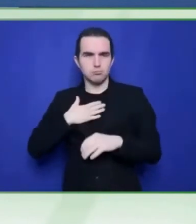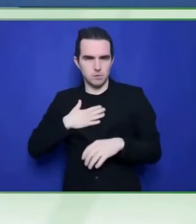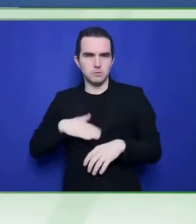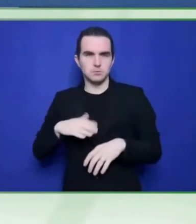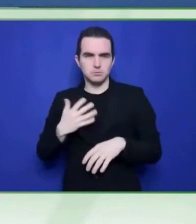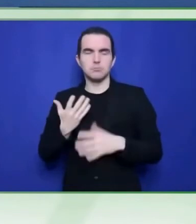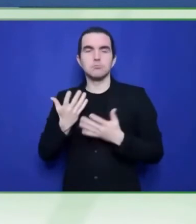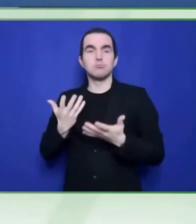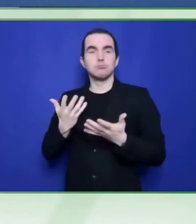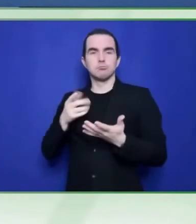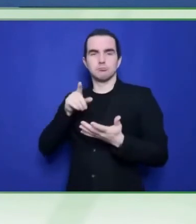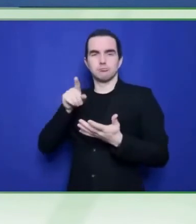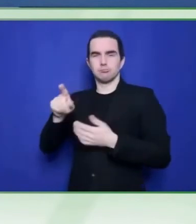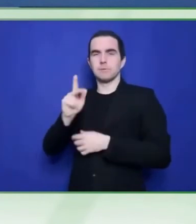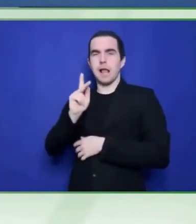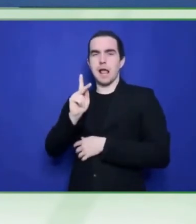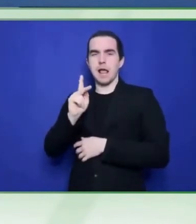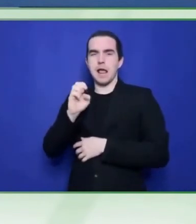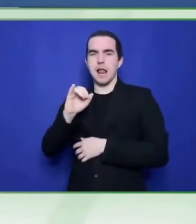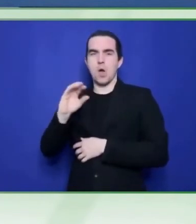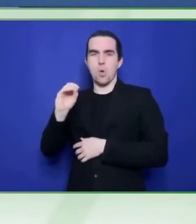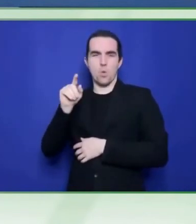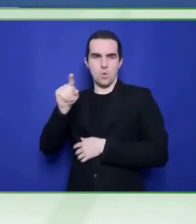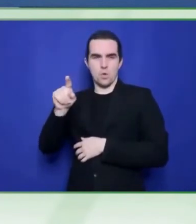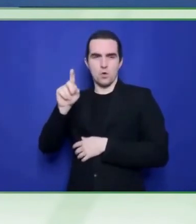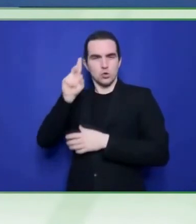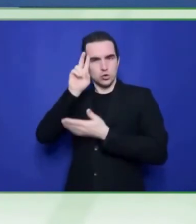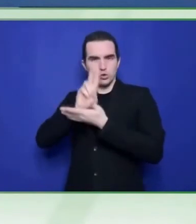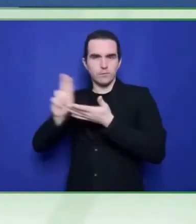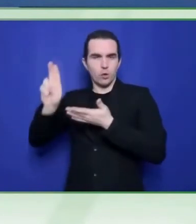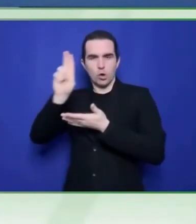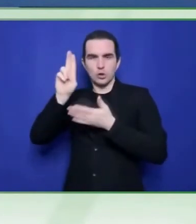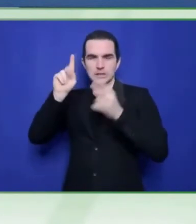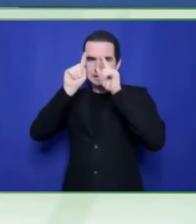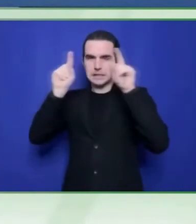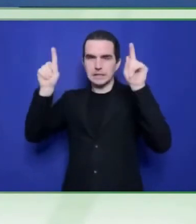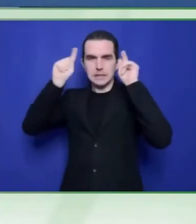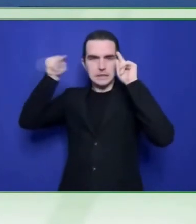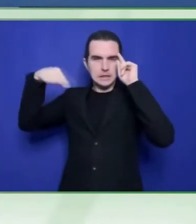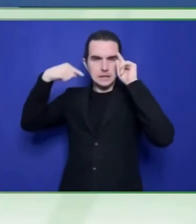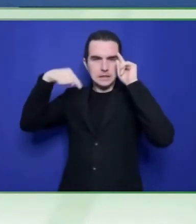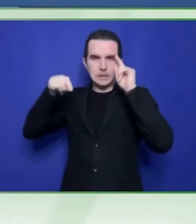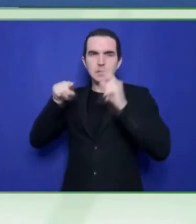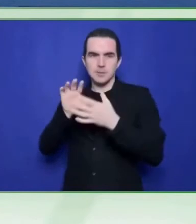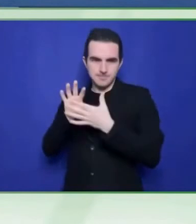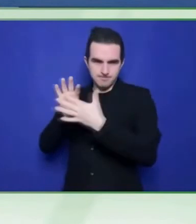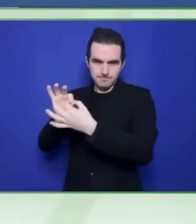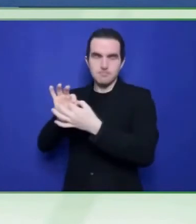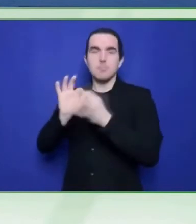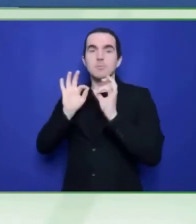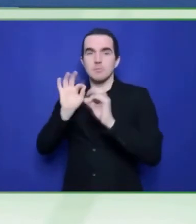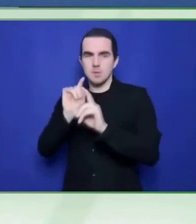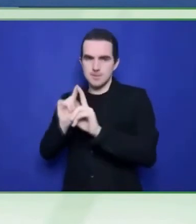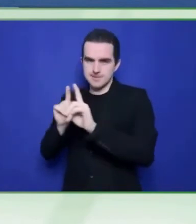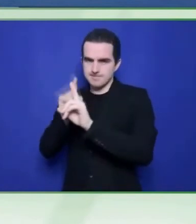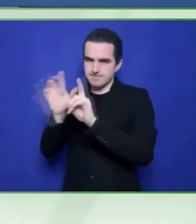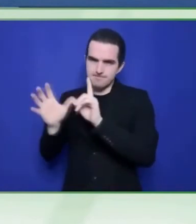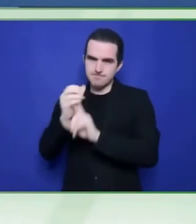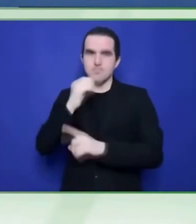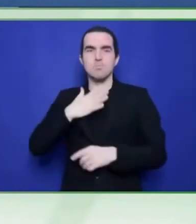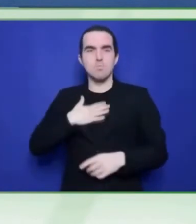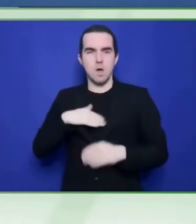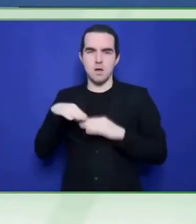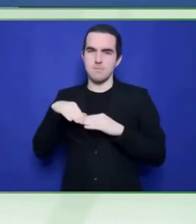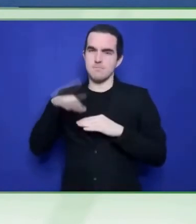single person with or without disabilities to access all the information we deliver.